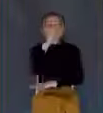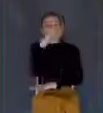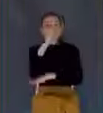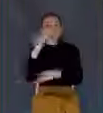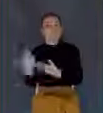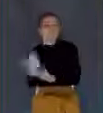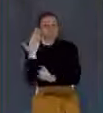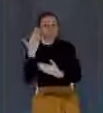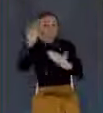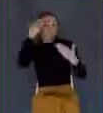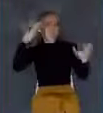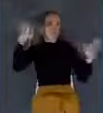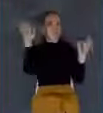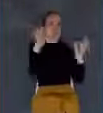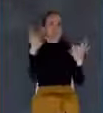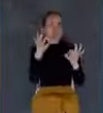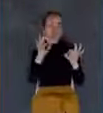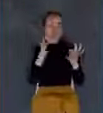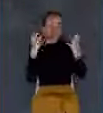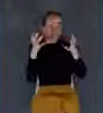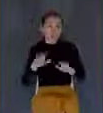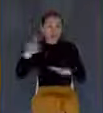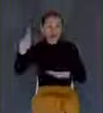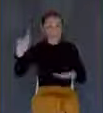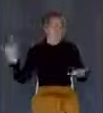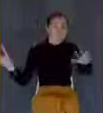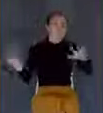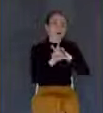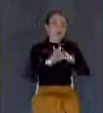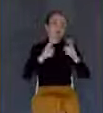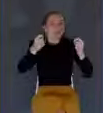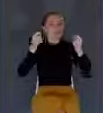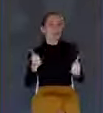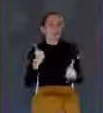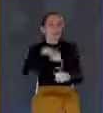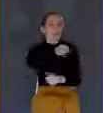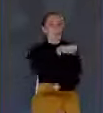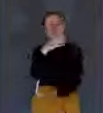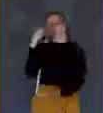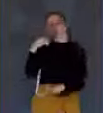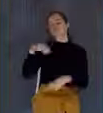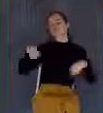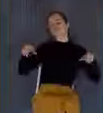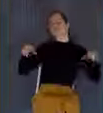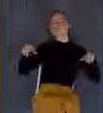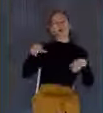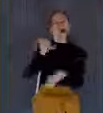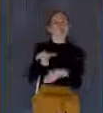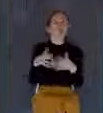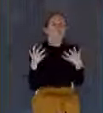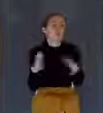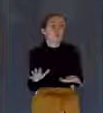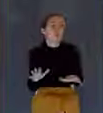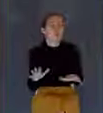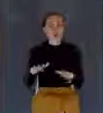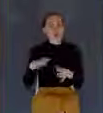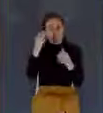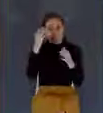Lest coming suddenly he find you sleeping. And what I say unto you, I say unto all,